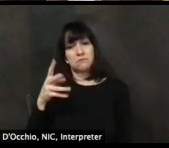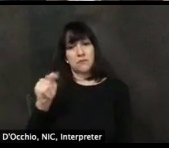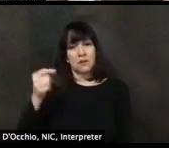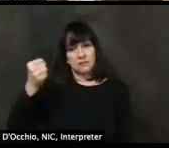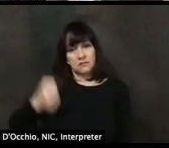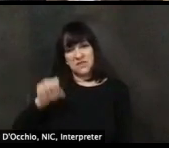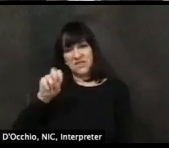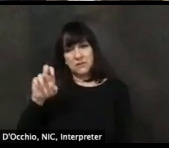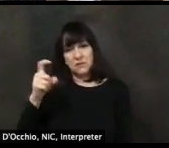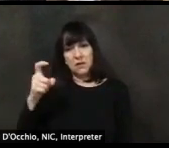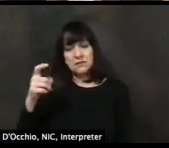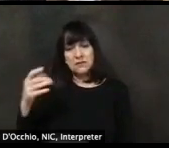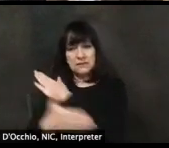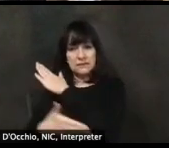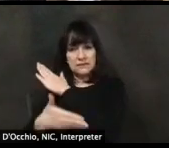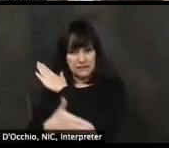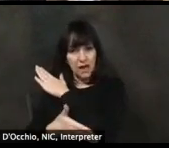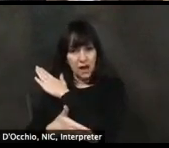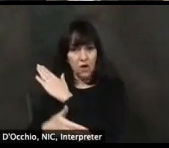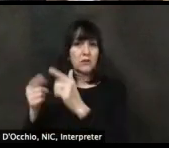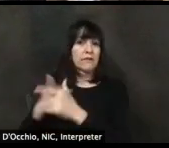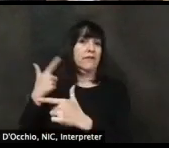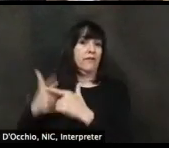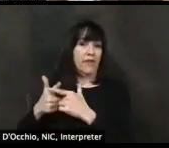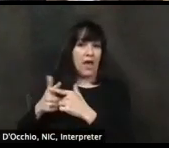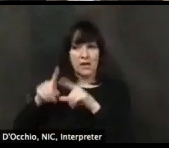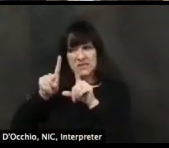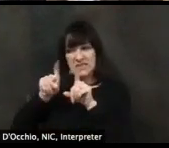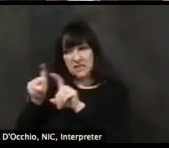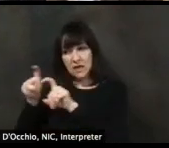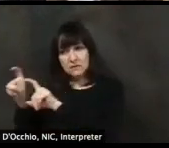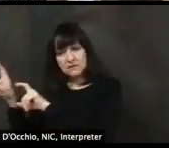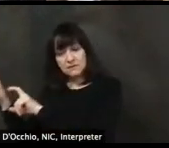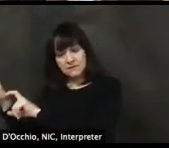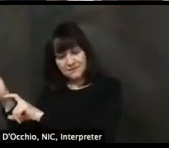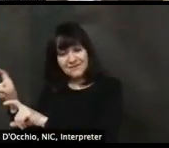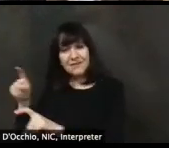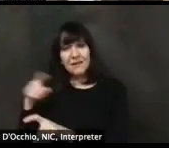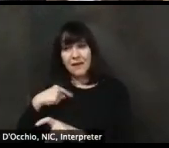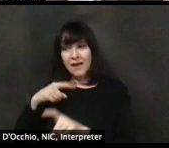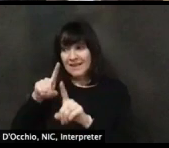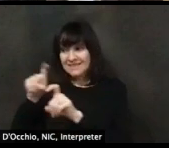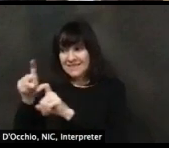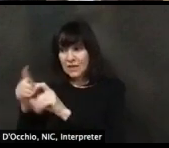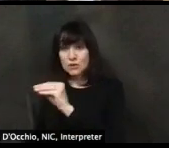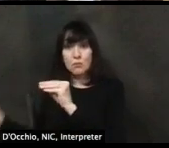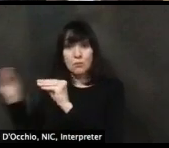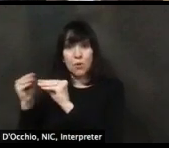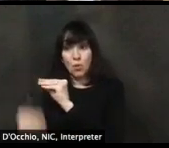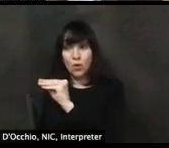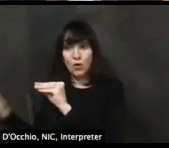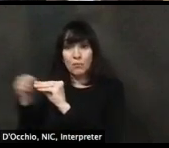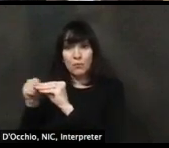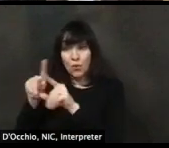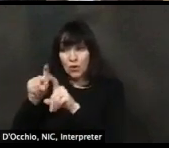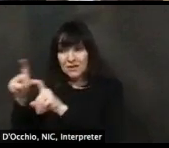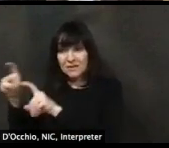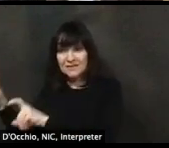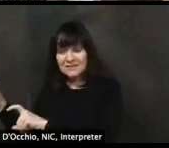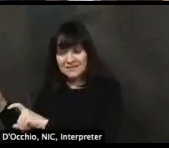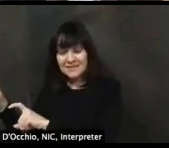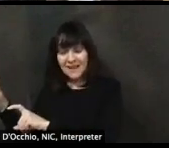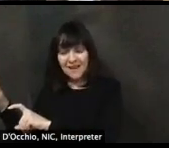um, that it wouldn't be a true reflection, um, of, of the virus in the state, but, but we are seeing decreases